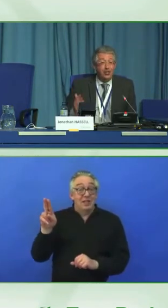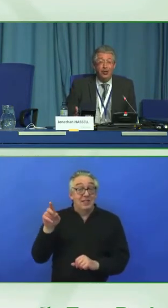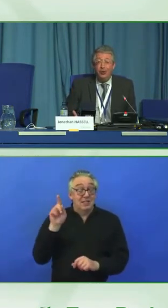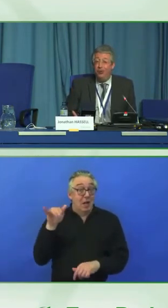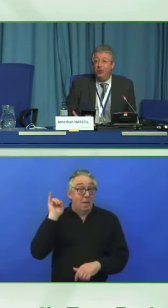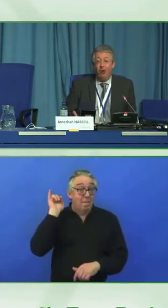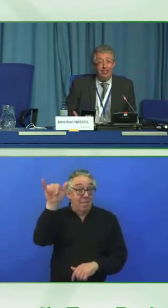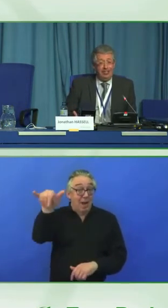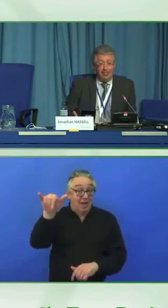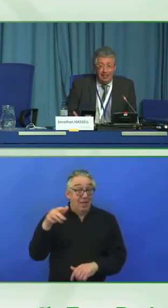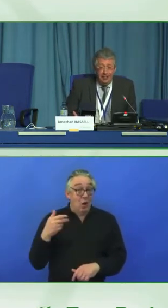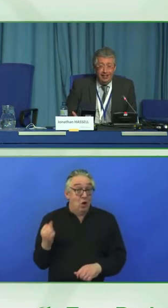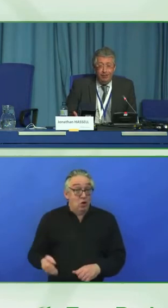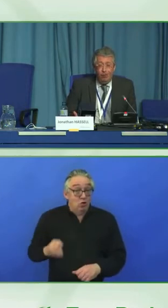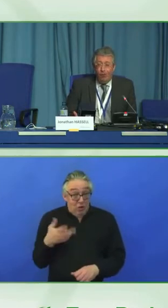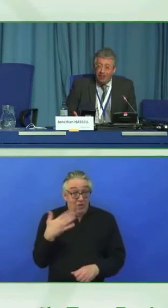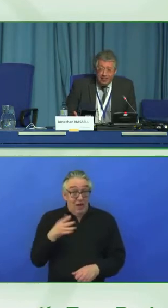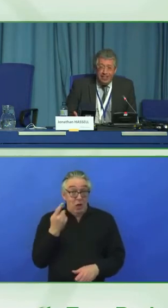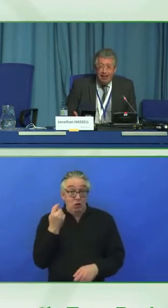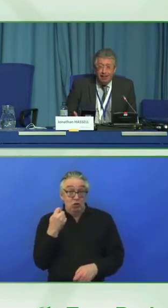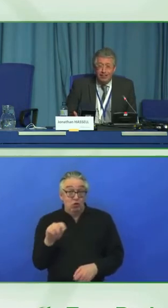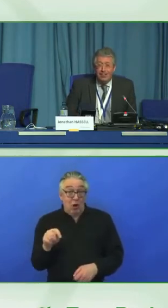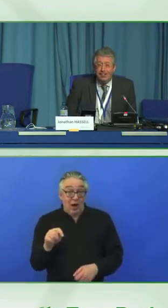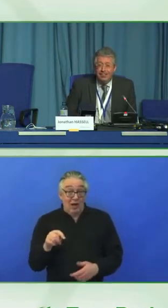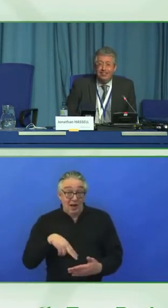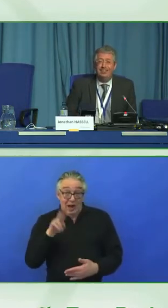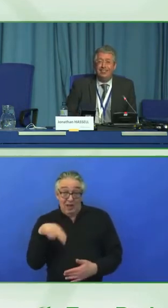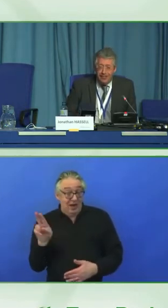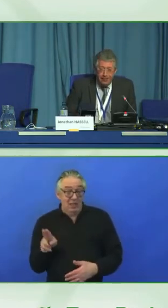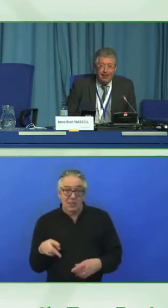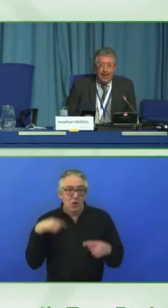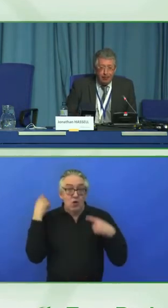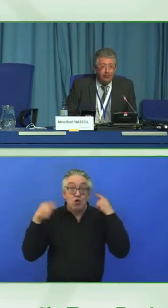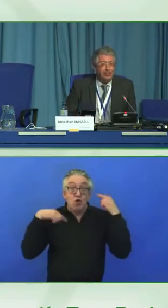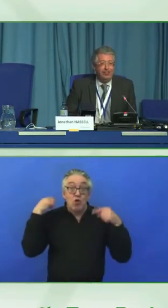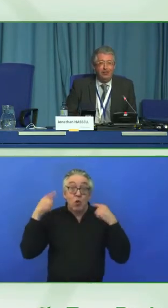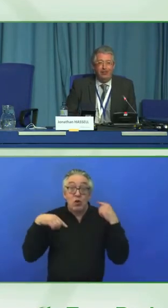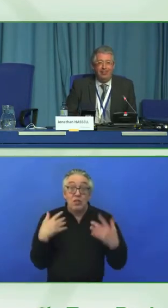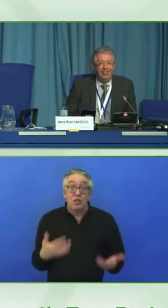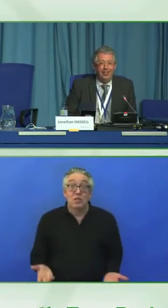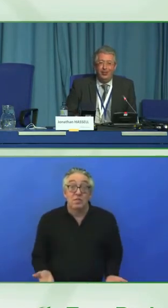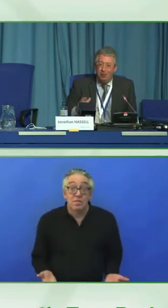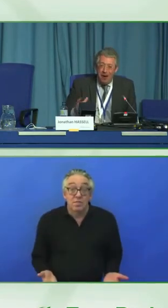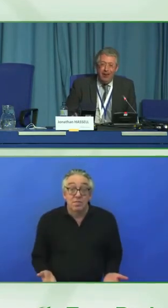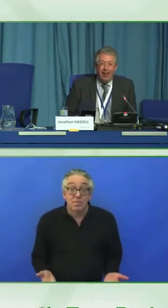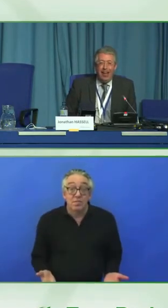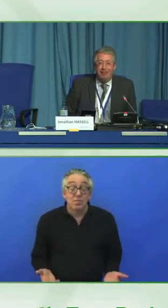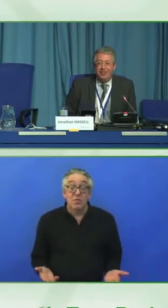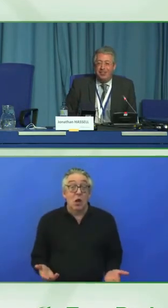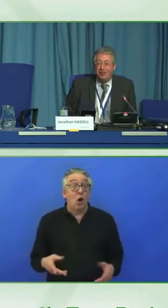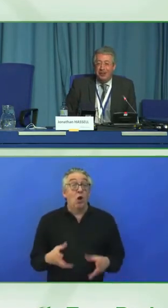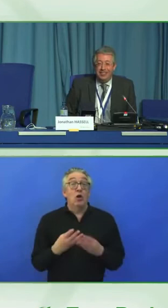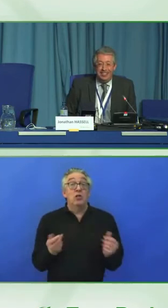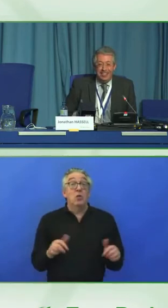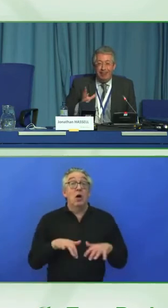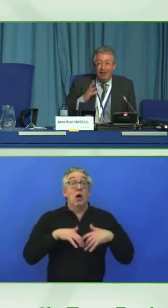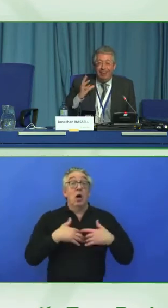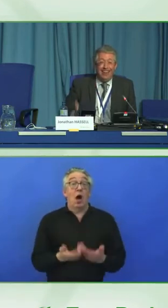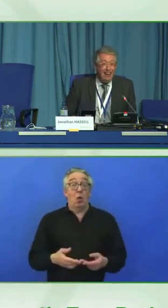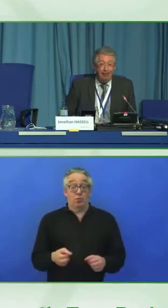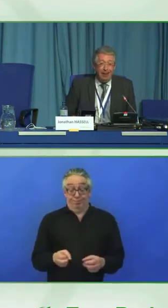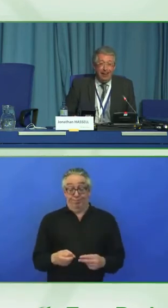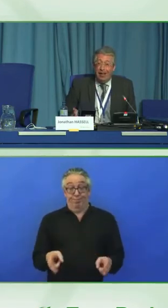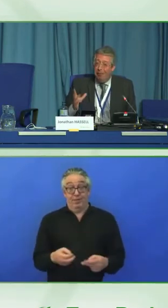It's too noisy. What is the answer? Turn the captions on. You may not have a disability